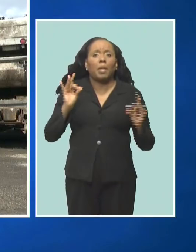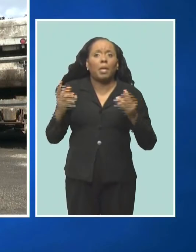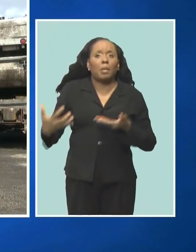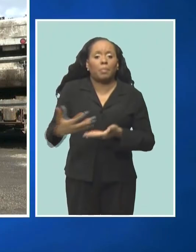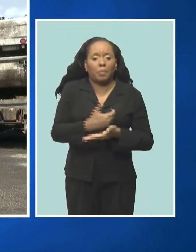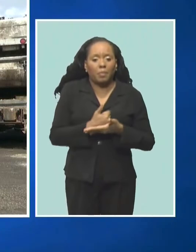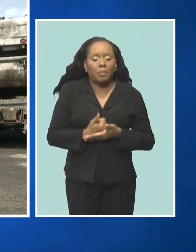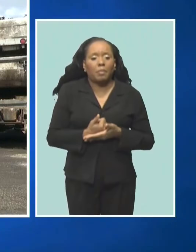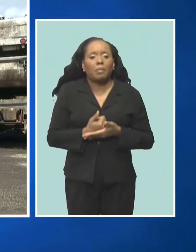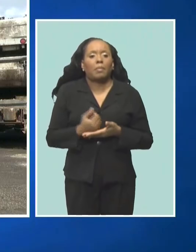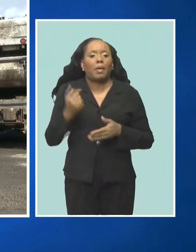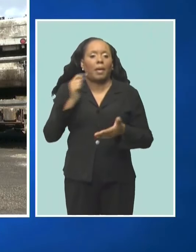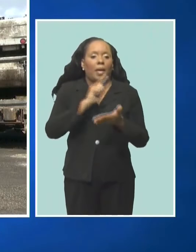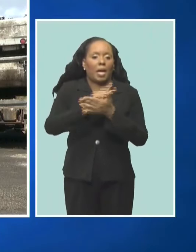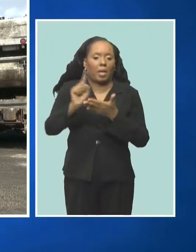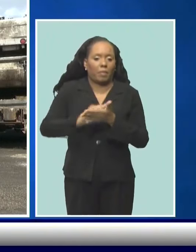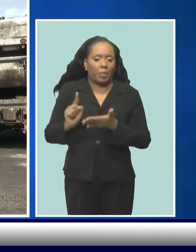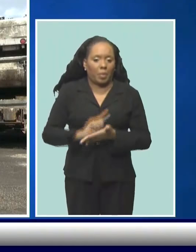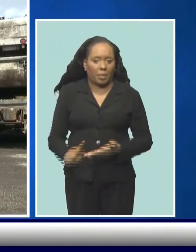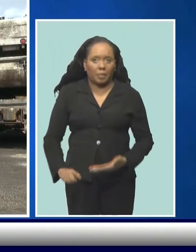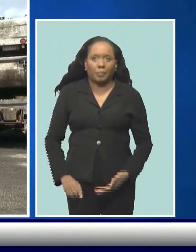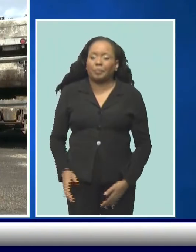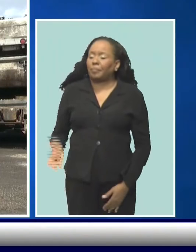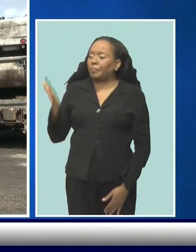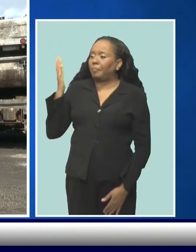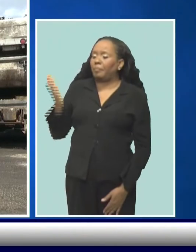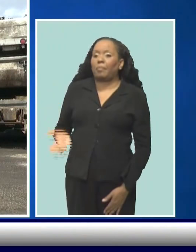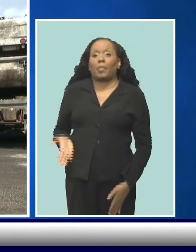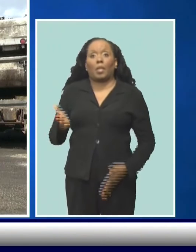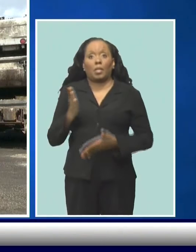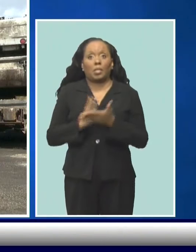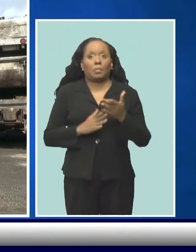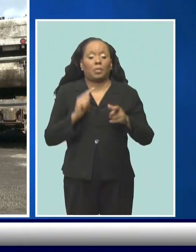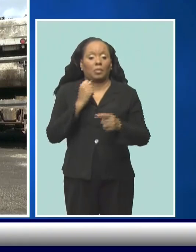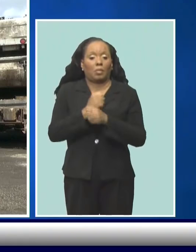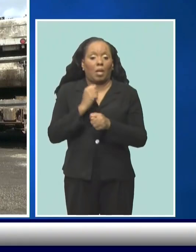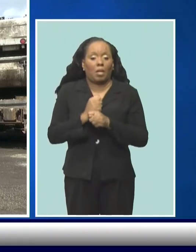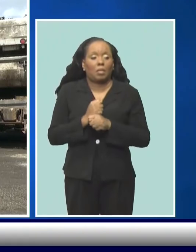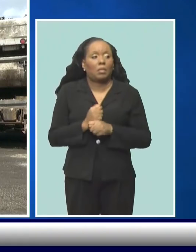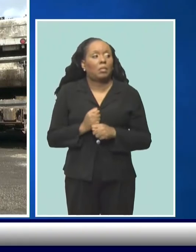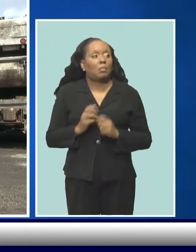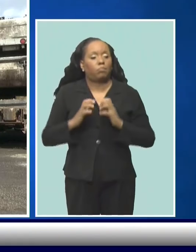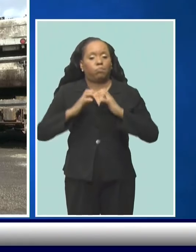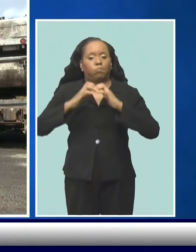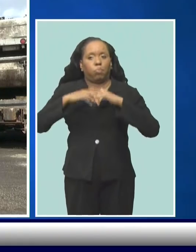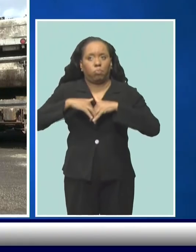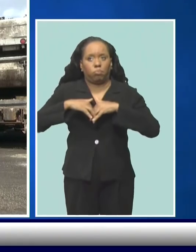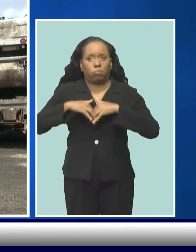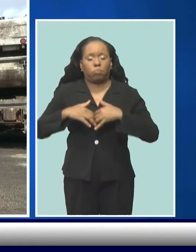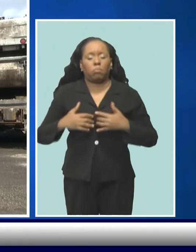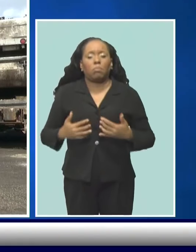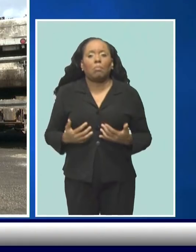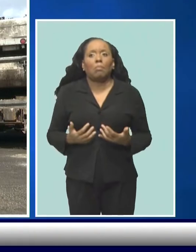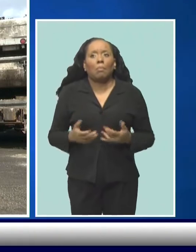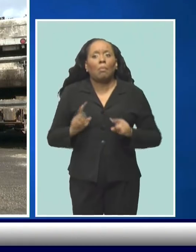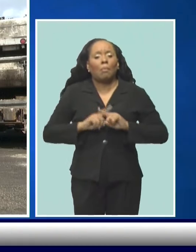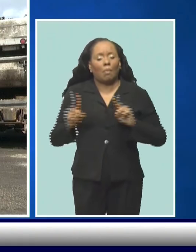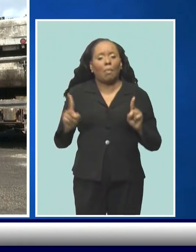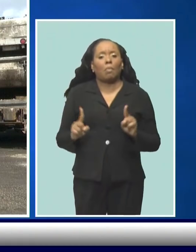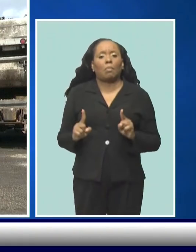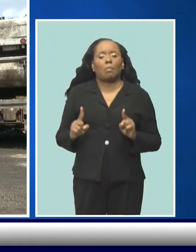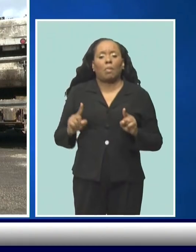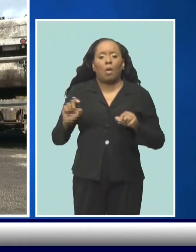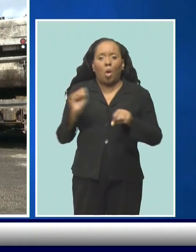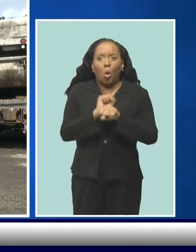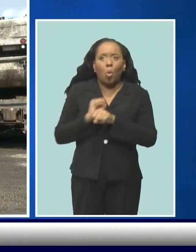have a case where a number of vehicles are in the workshop, but there is a collaborative work going on